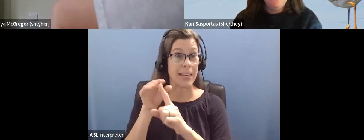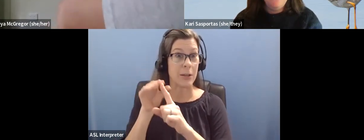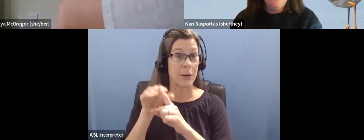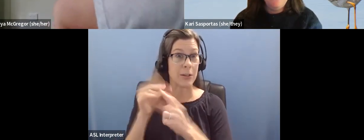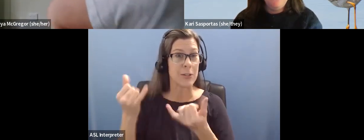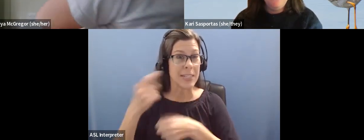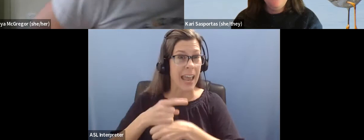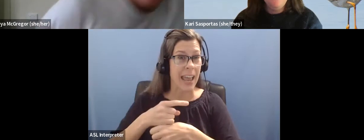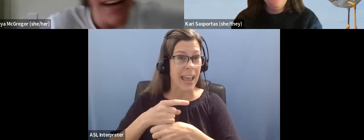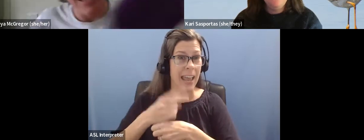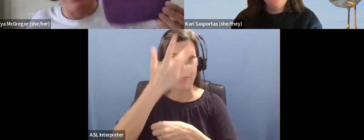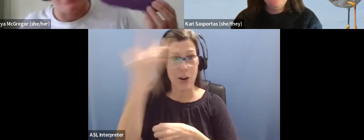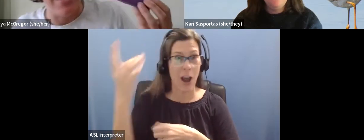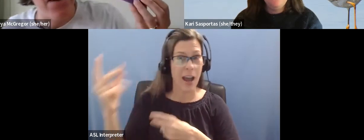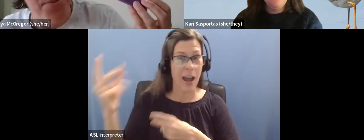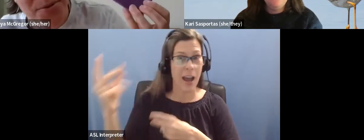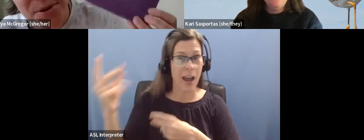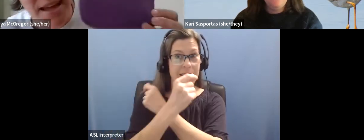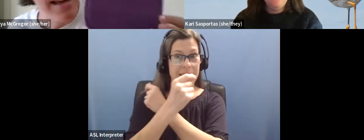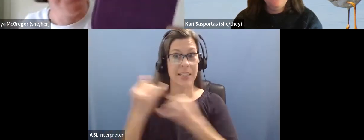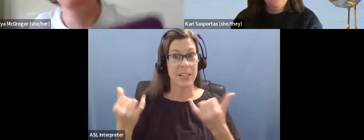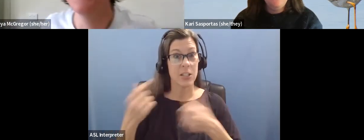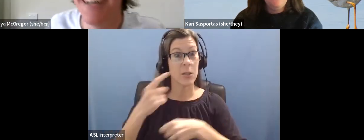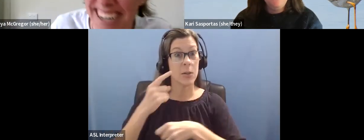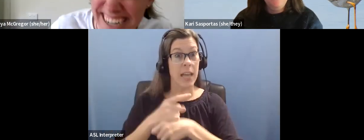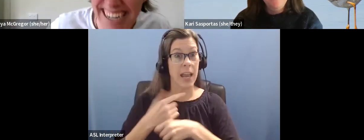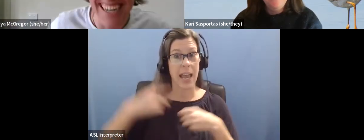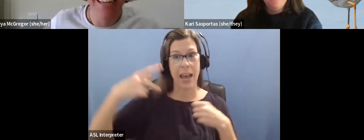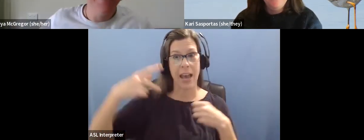uh, I have a purple, uh,